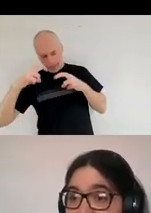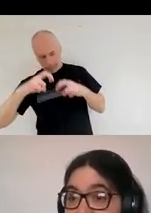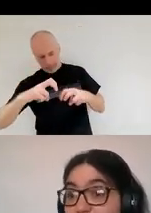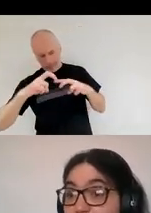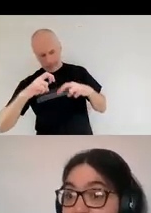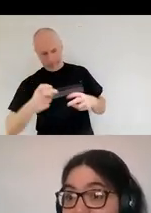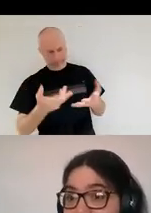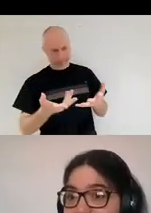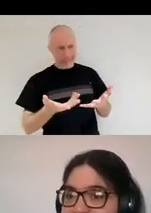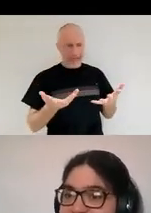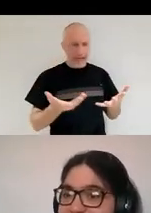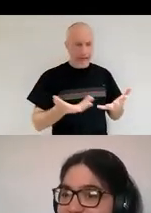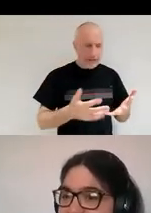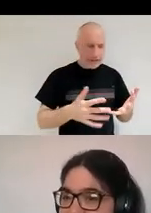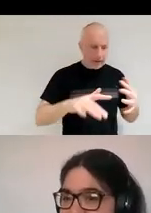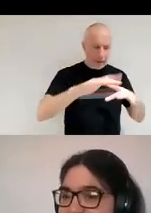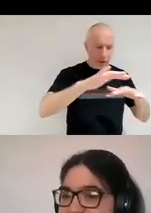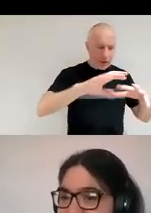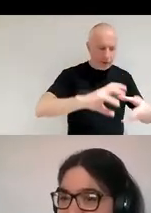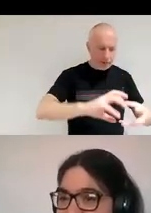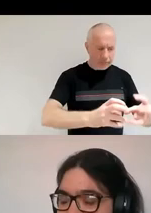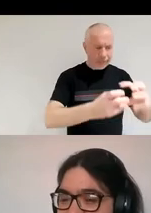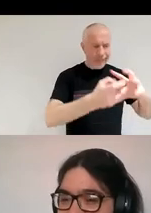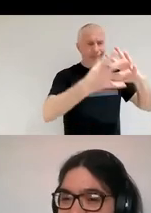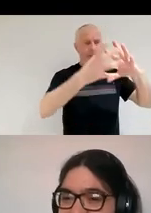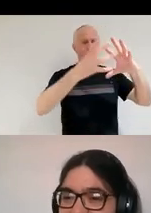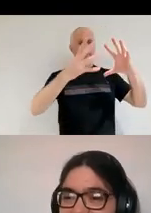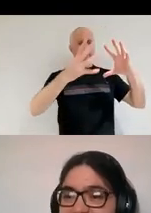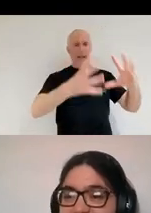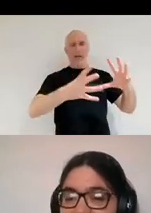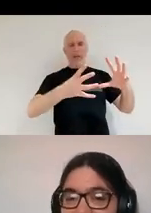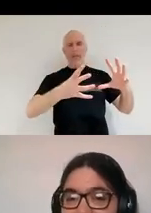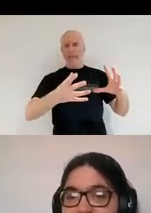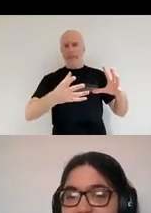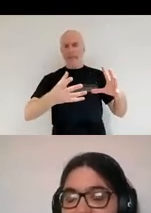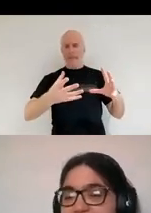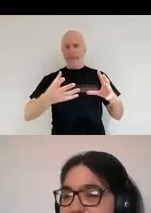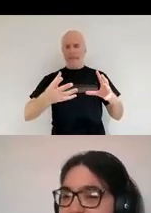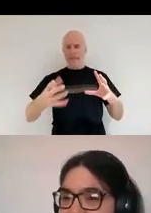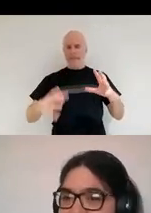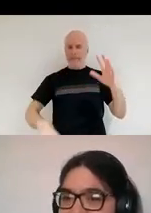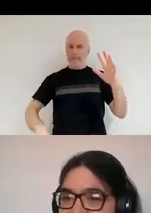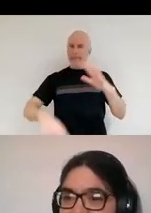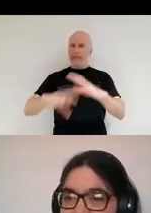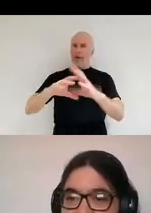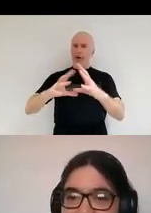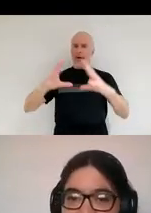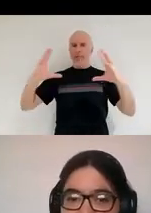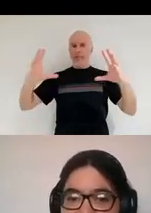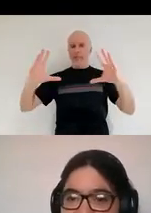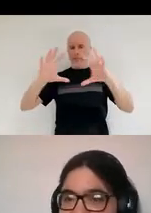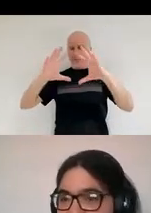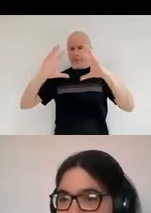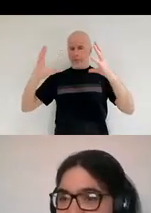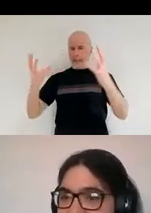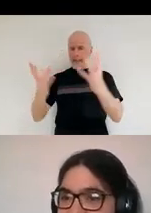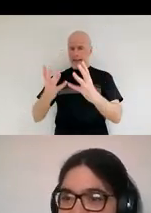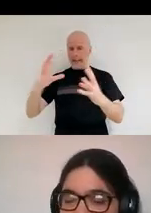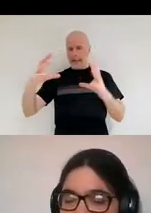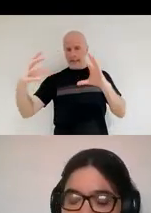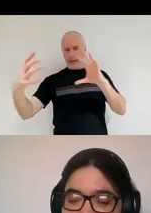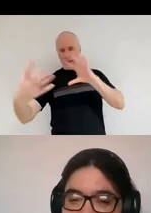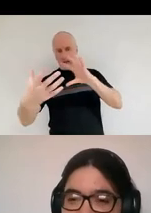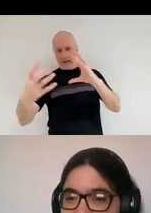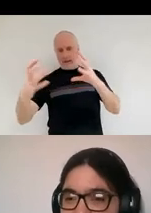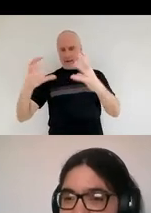to actually having a whole planet, because it's a huge different size difference, right? And we try to do this in the lab, but we always, we always have